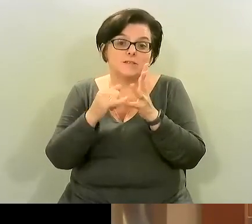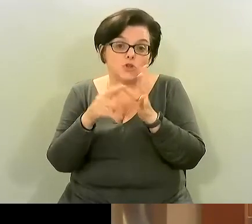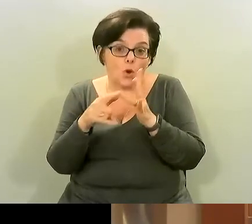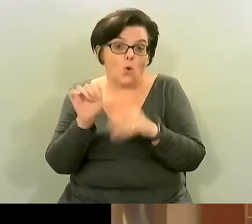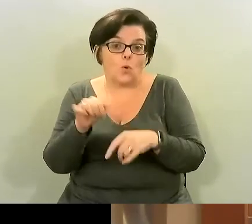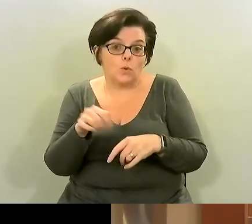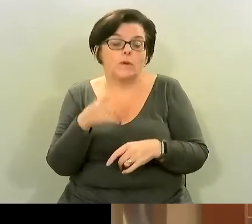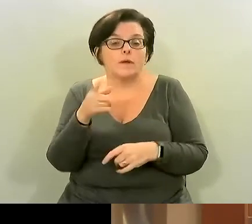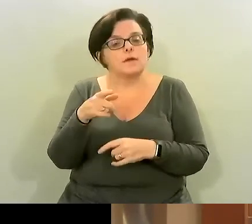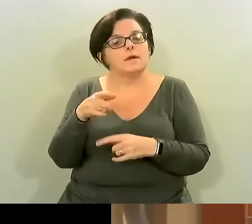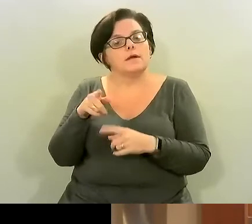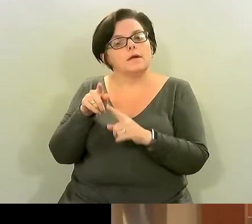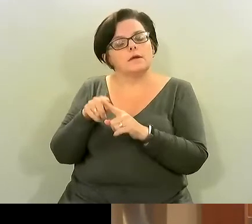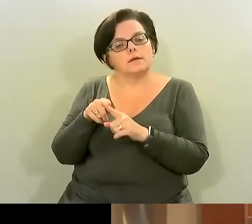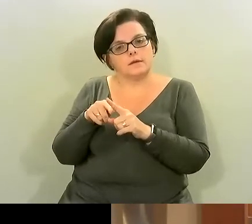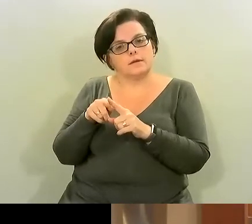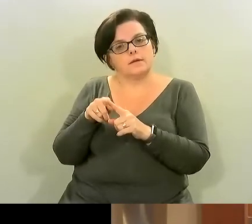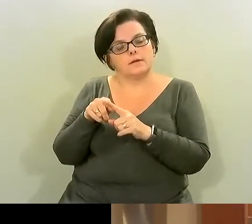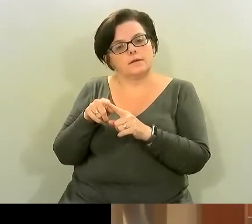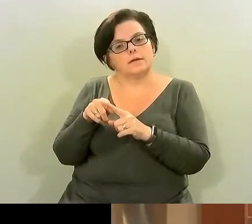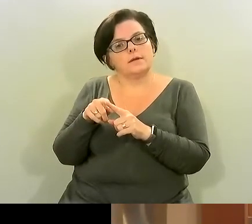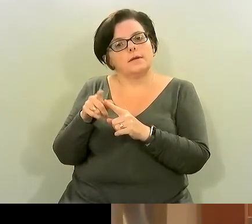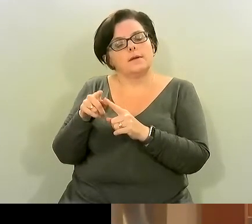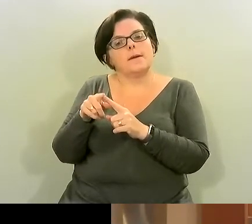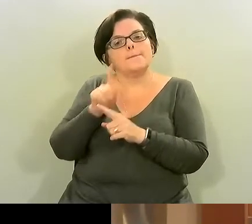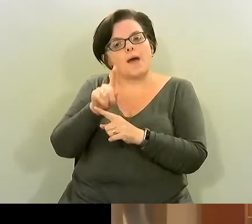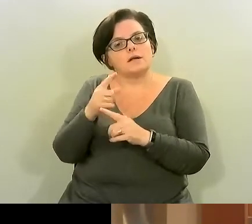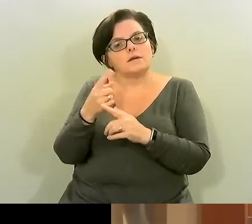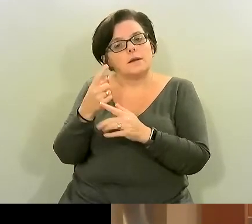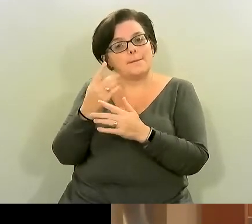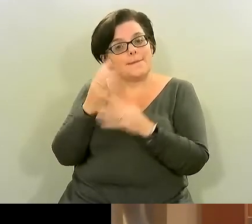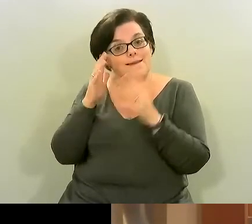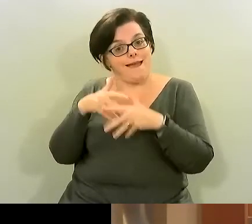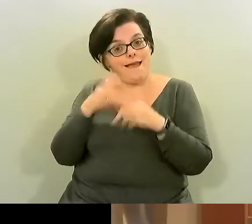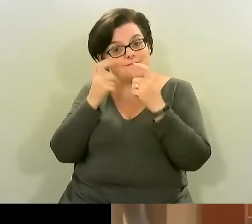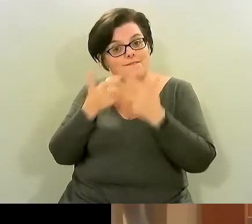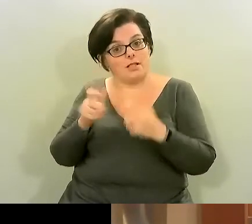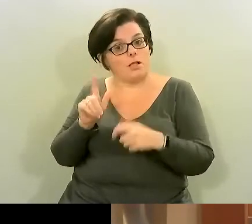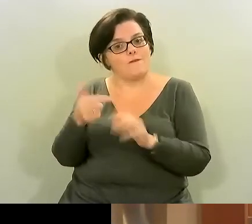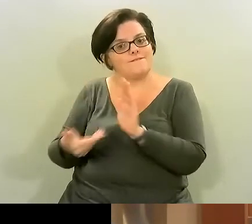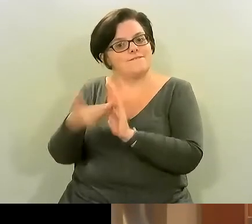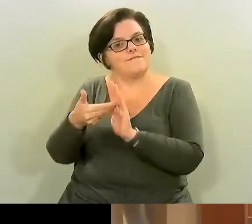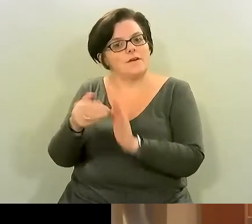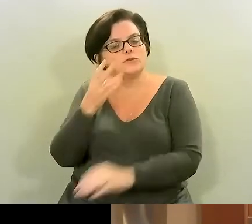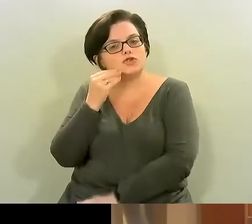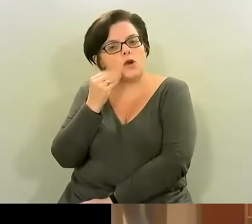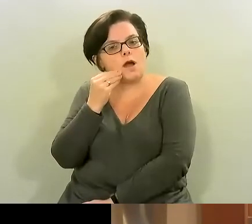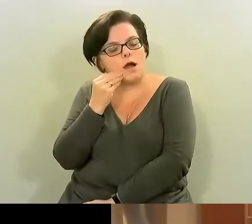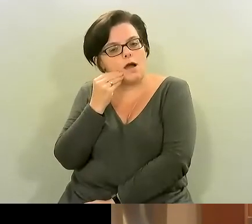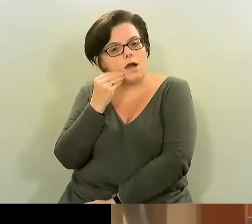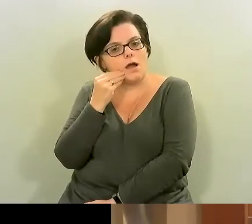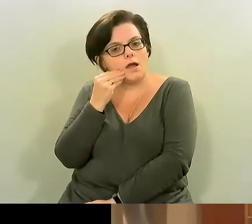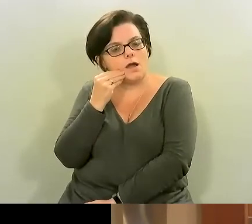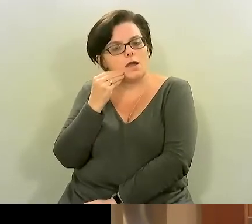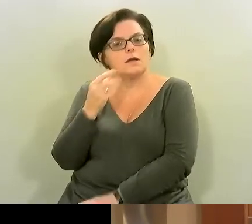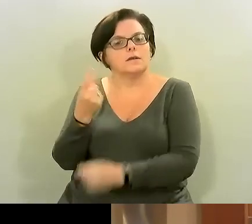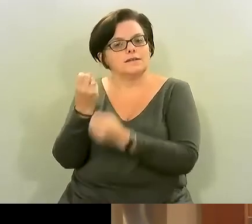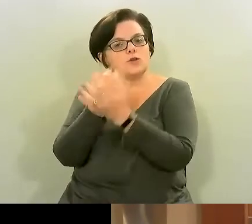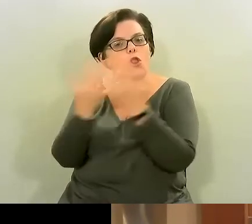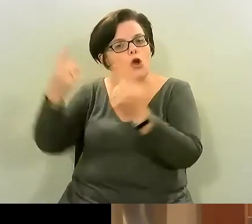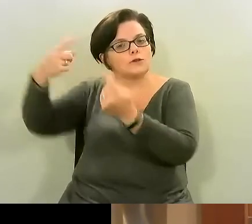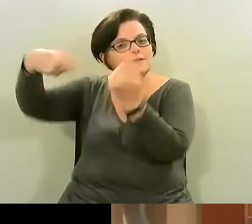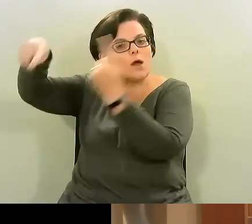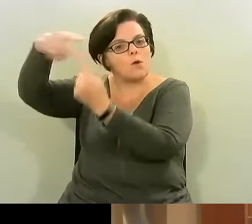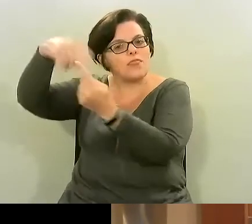say about those markets with all of them just worry about the added sugar because there are lots of great kombucha juices in the market um